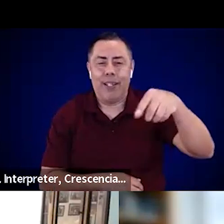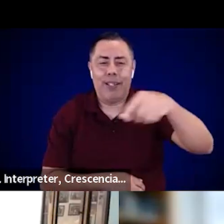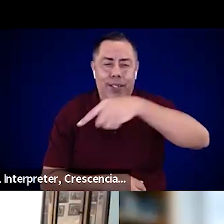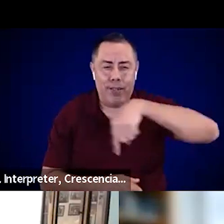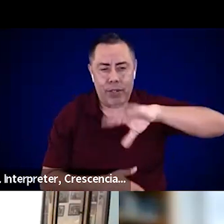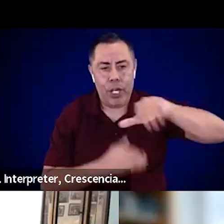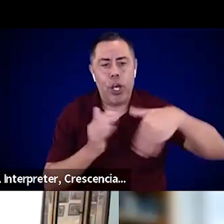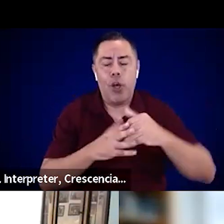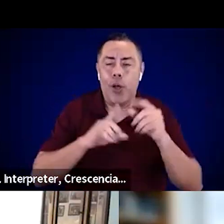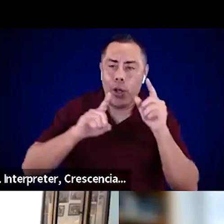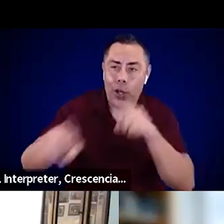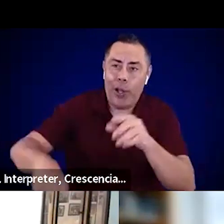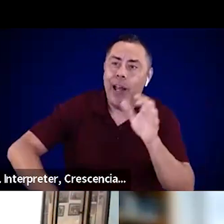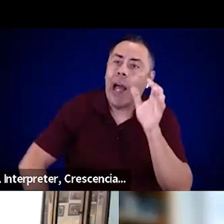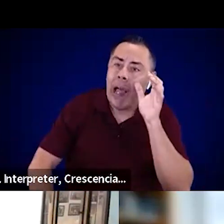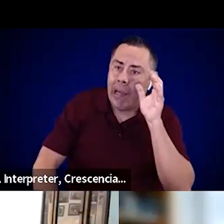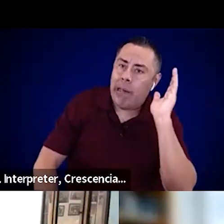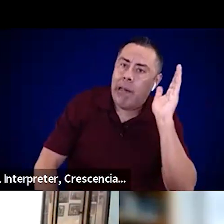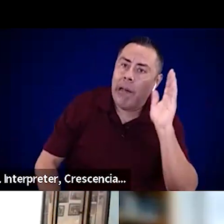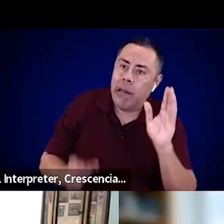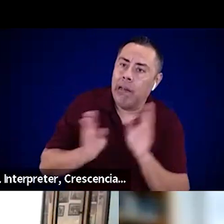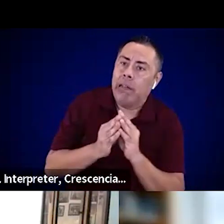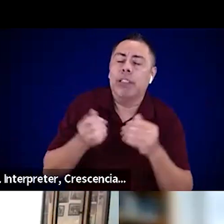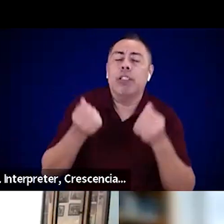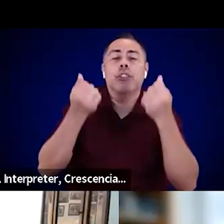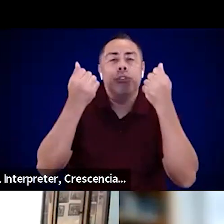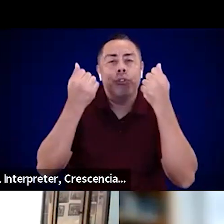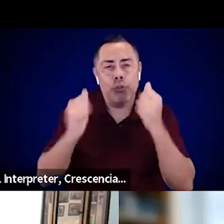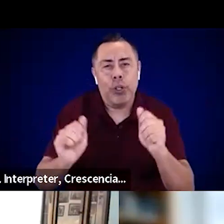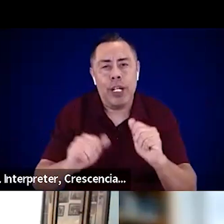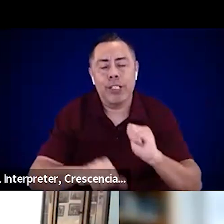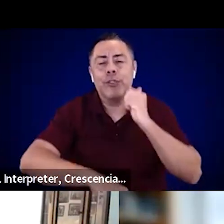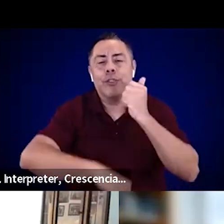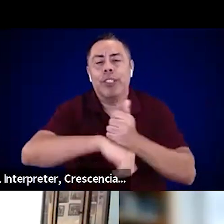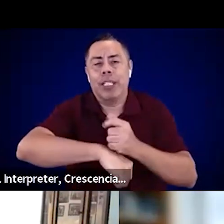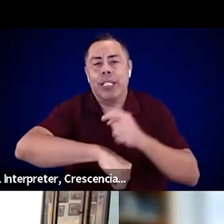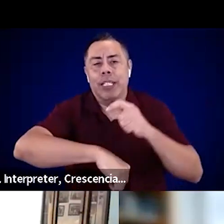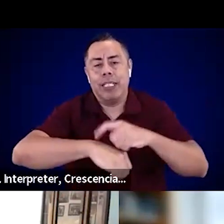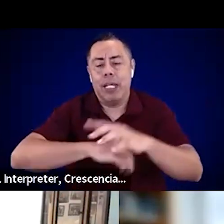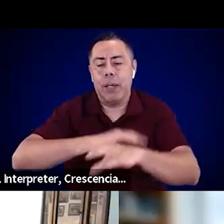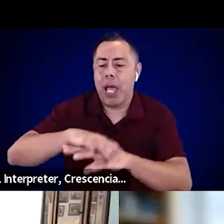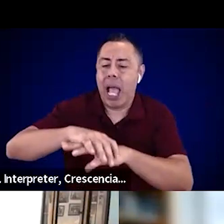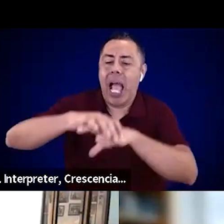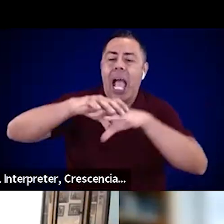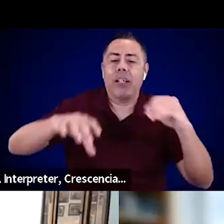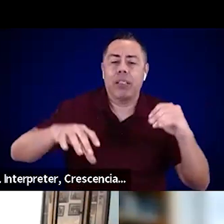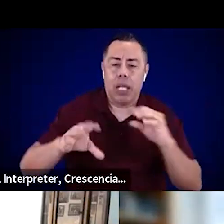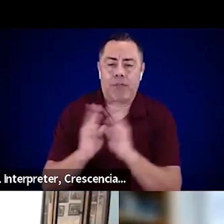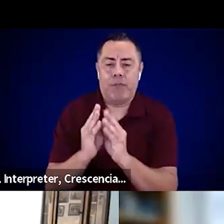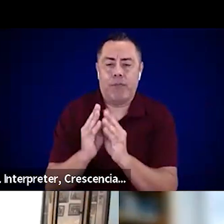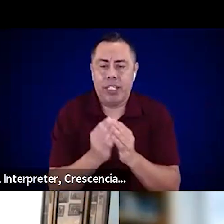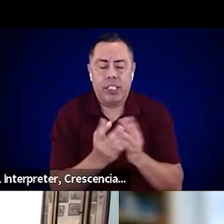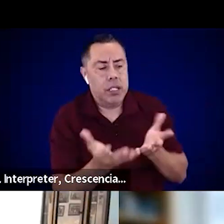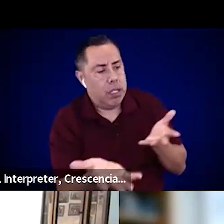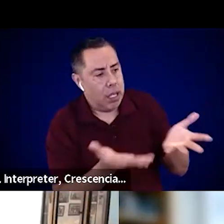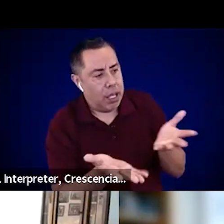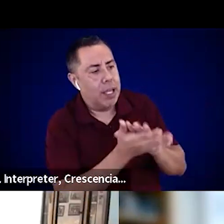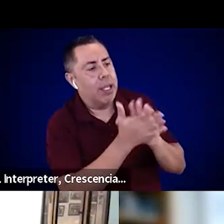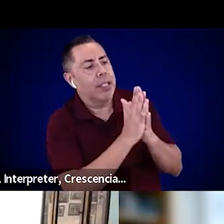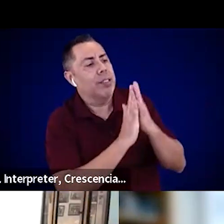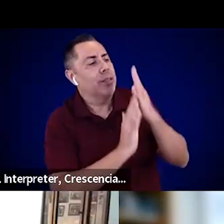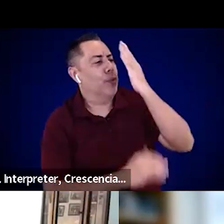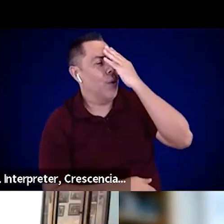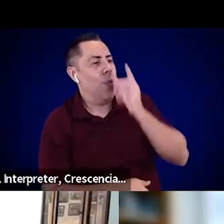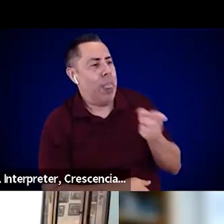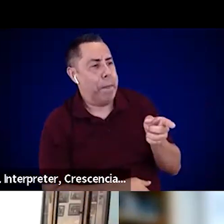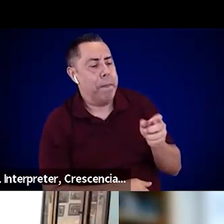of meetings for your EFN partners, get to know them, avoid transactional relationships, and make sure their voice is